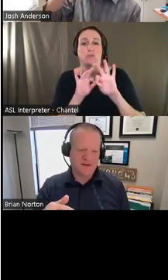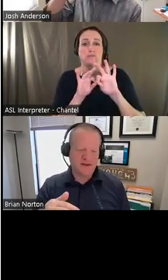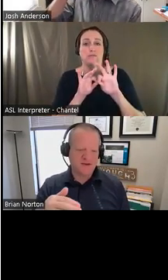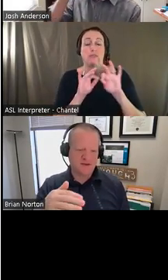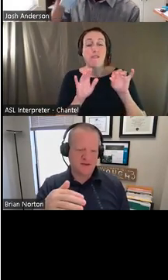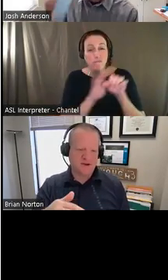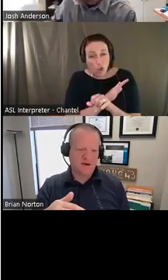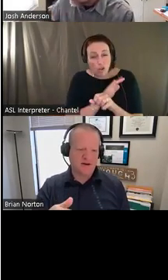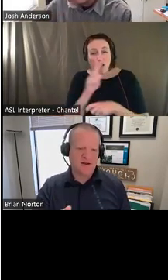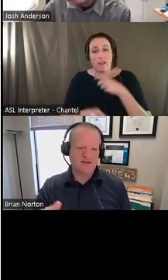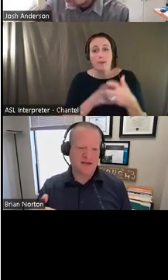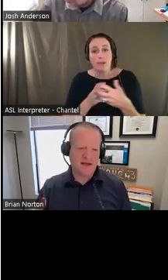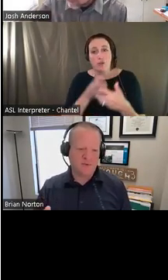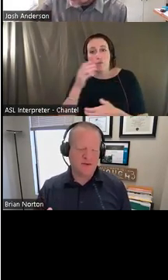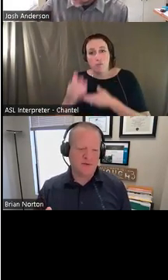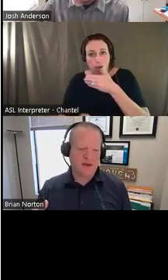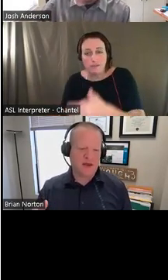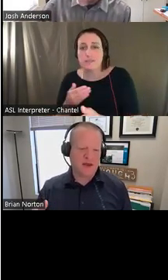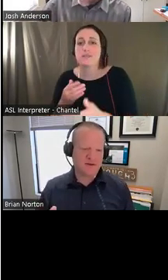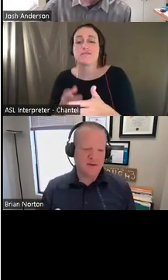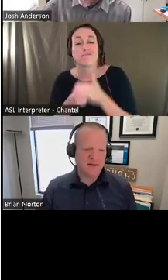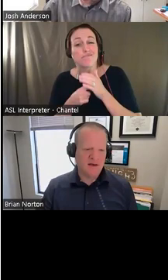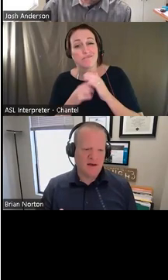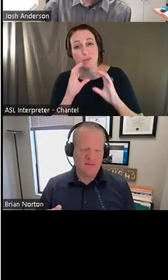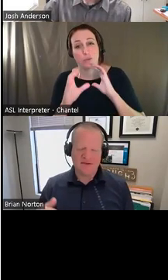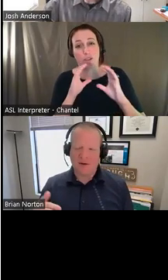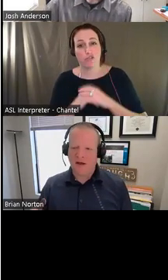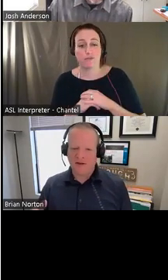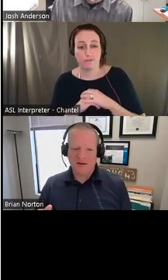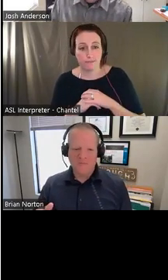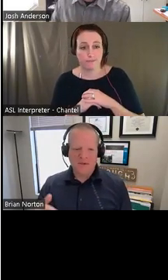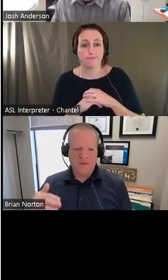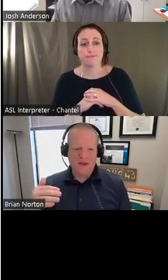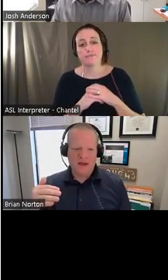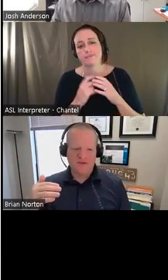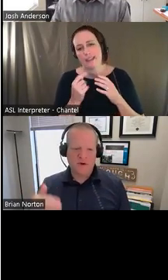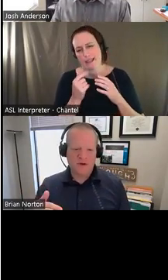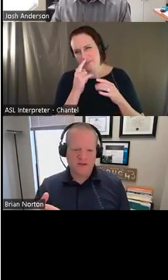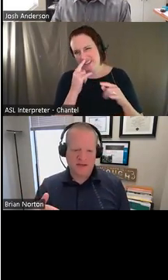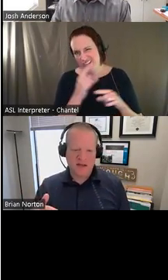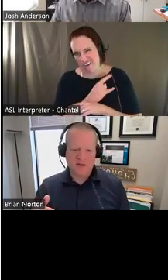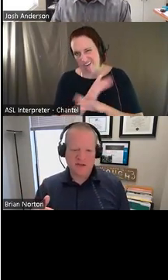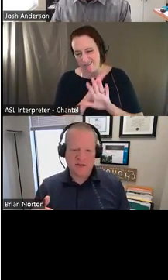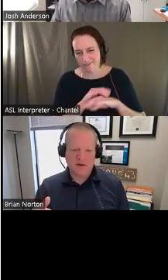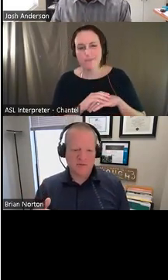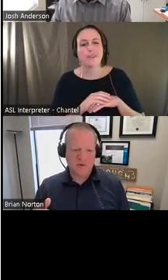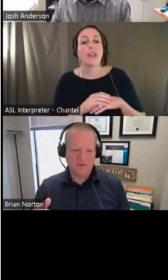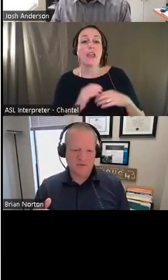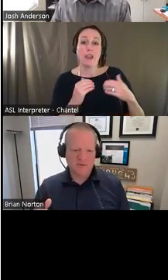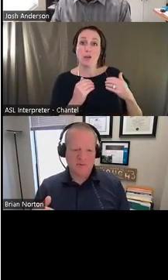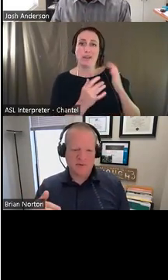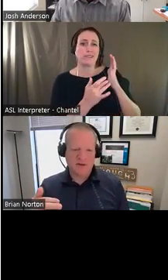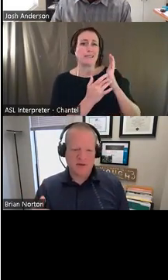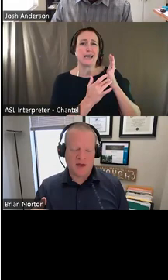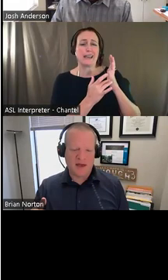it needs to start and it needs to end with communication. It's ironic. We have so much technology at our disposal